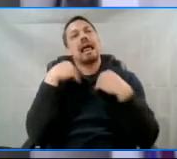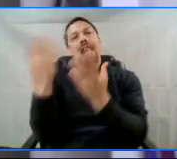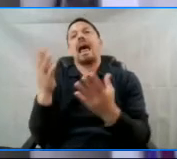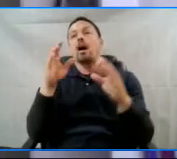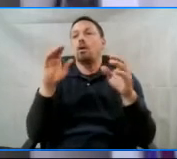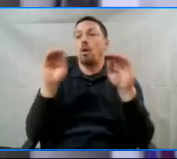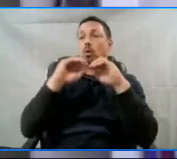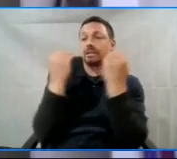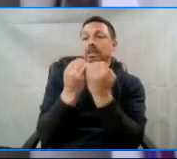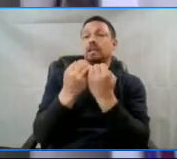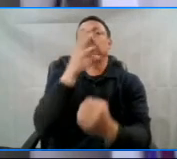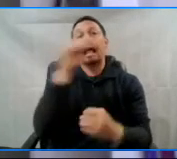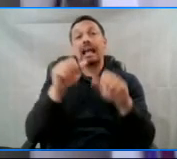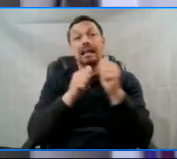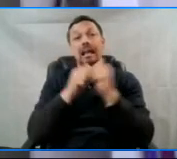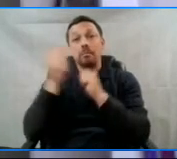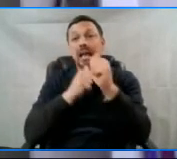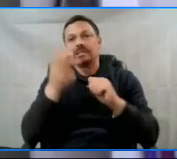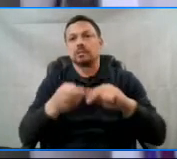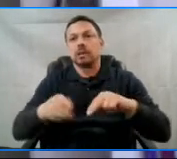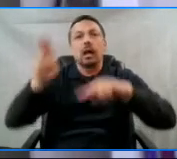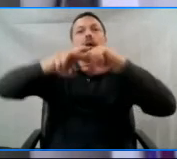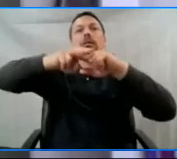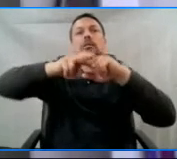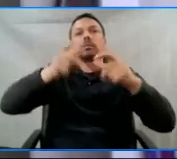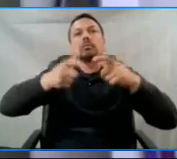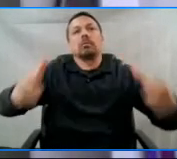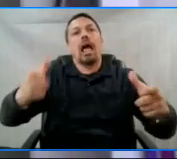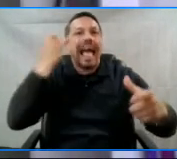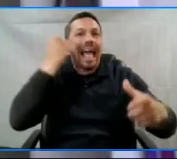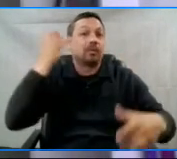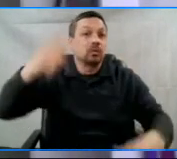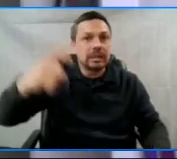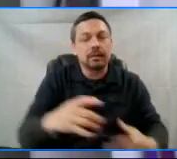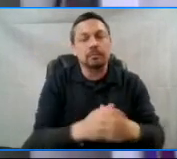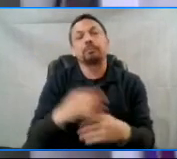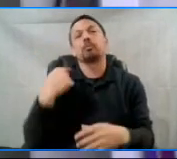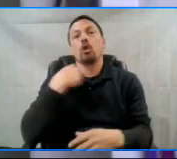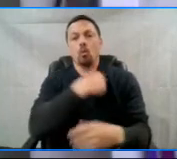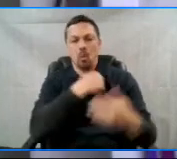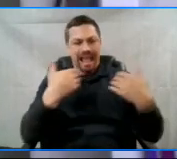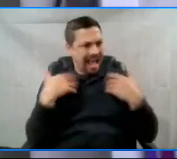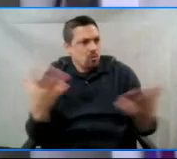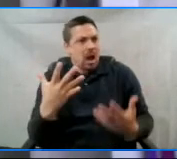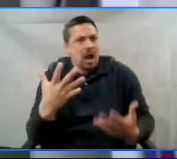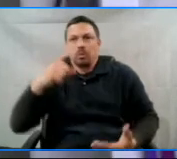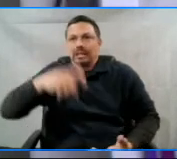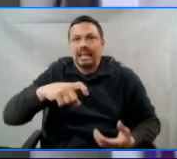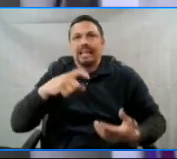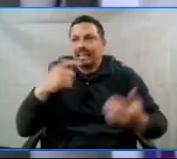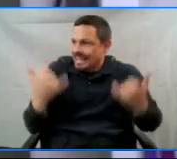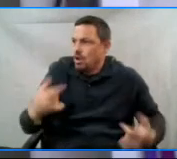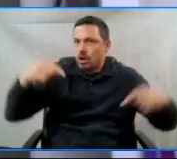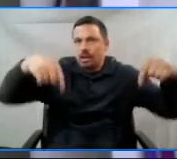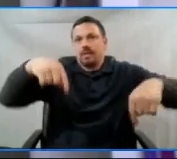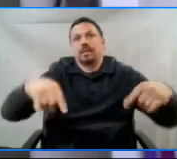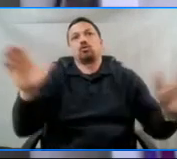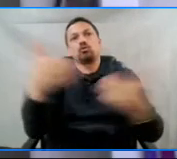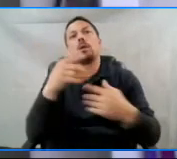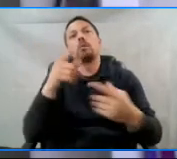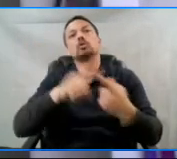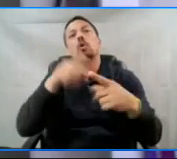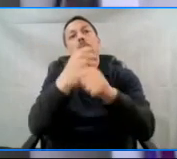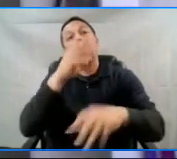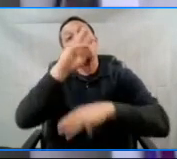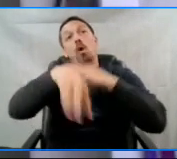up and pivot when needed. We have what it takes right here in this virtual room to make the world